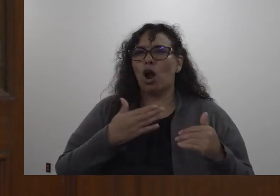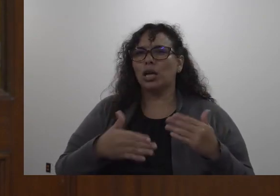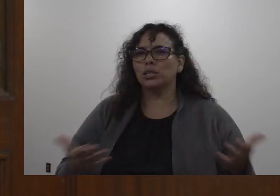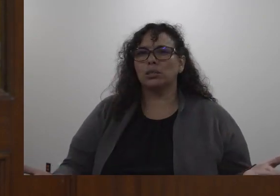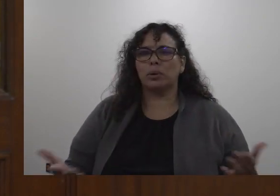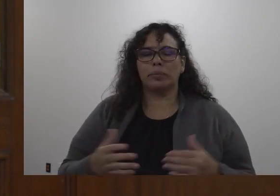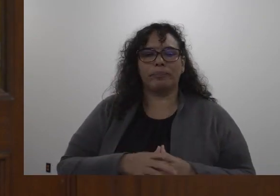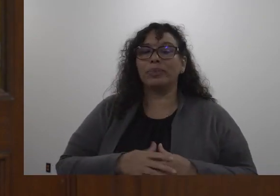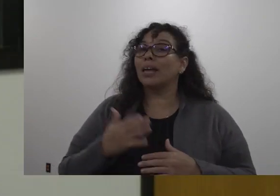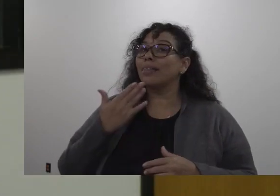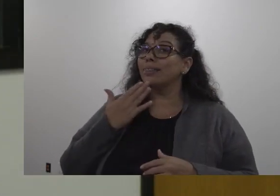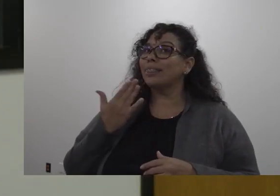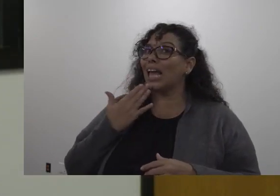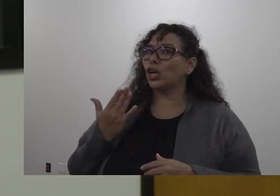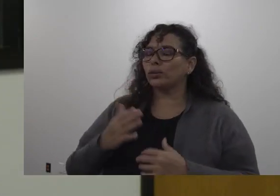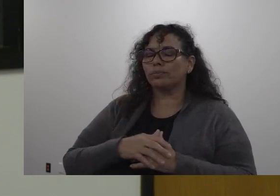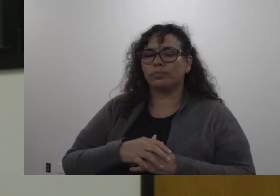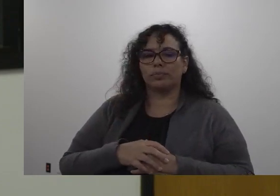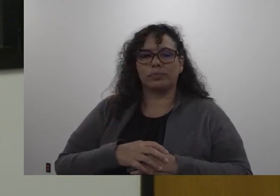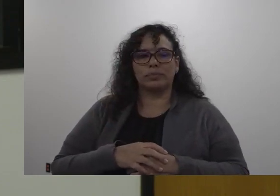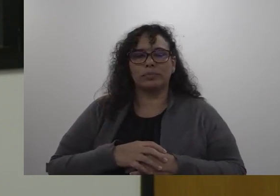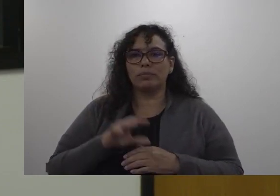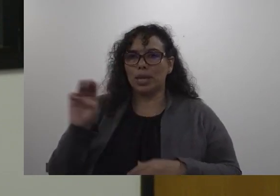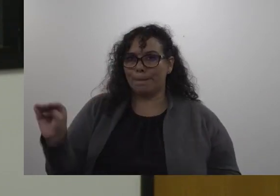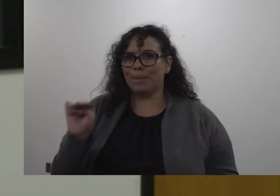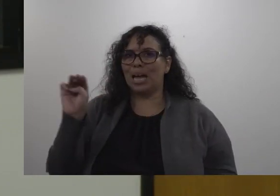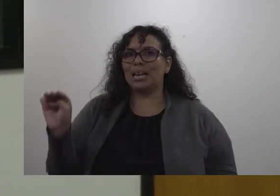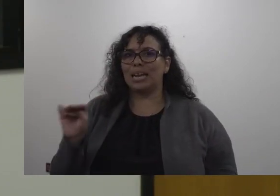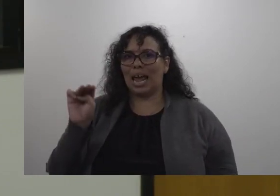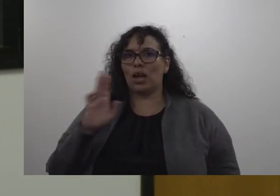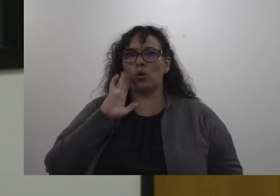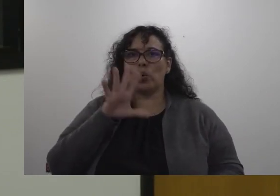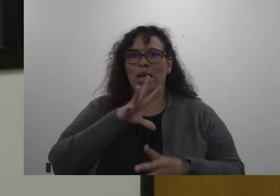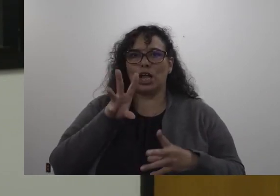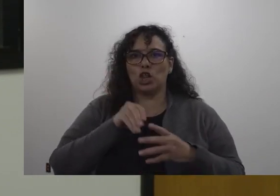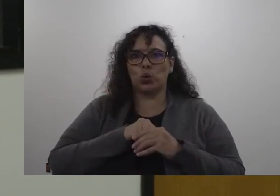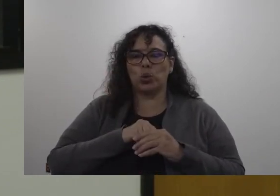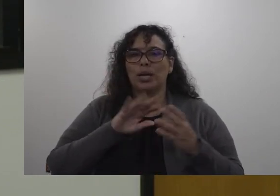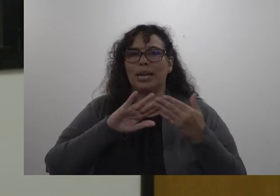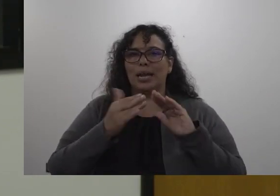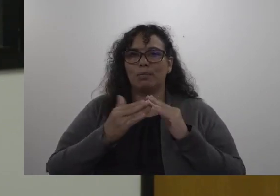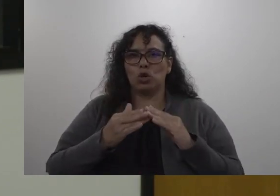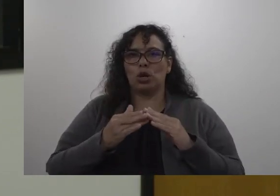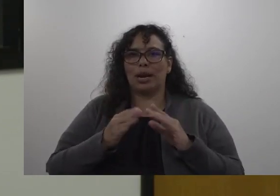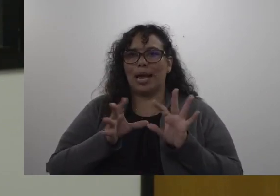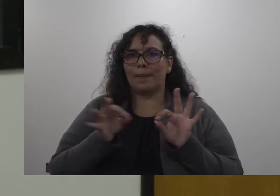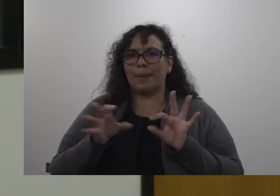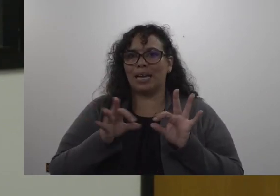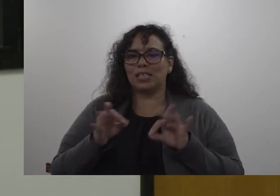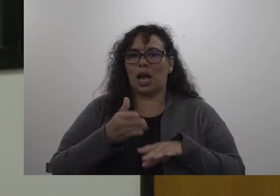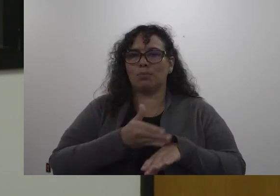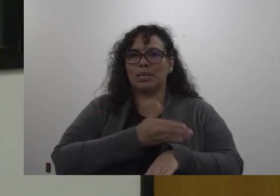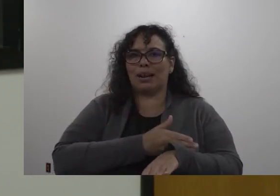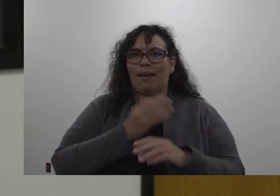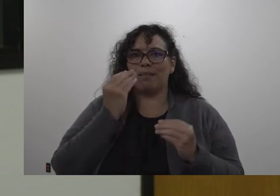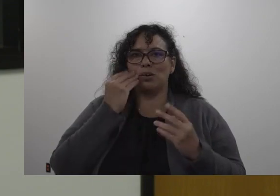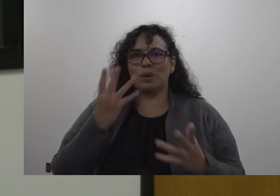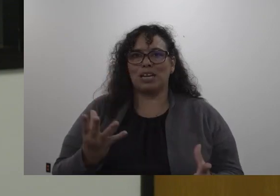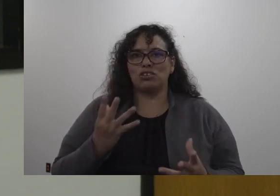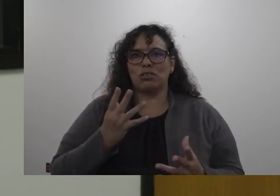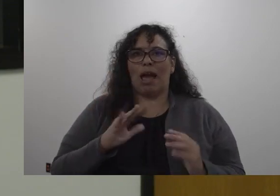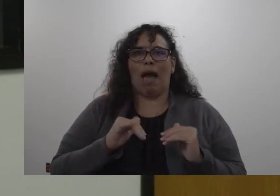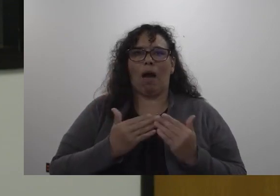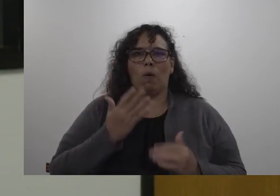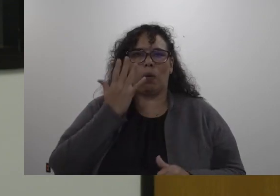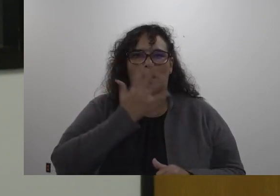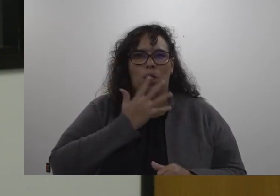yes thank you so by Monday we will include in our community message up-to-date information about what that will look